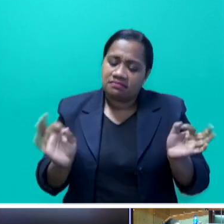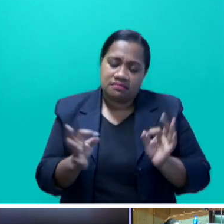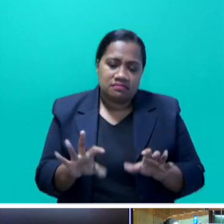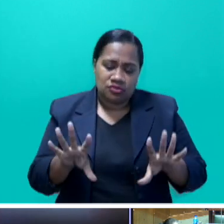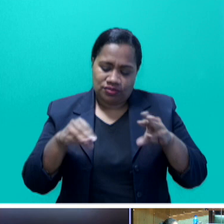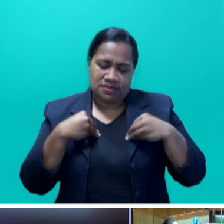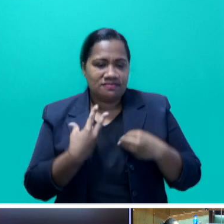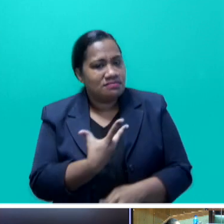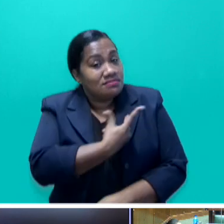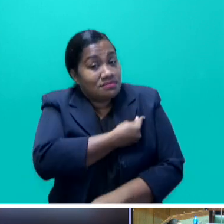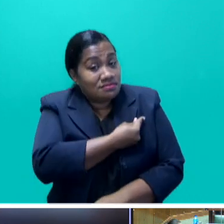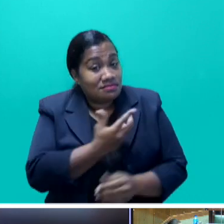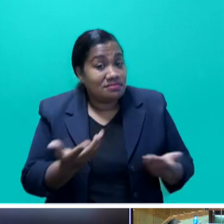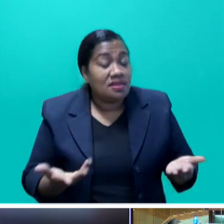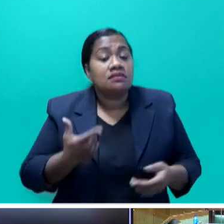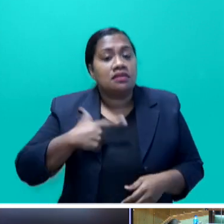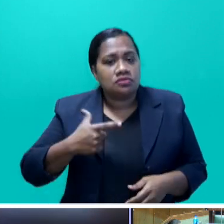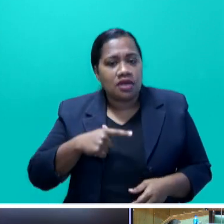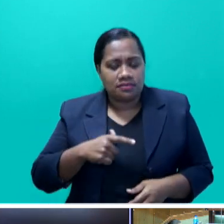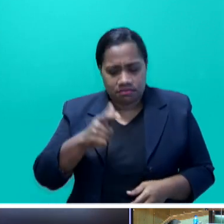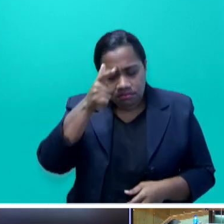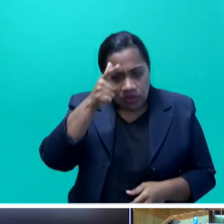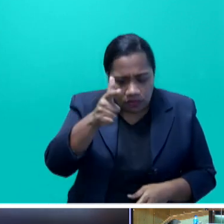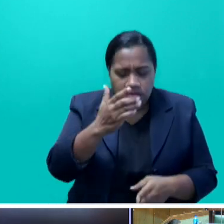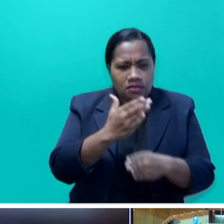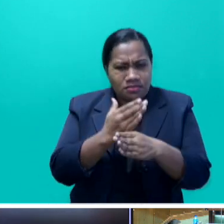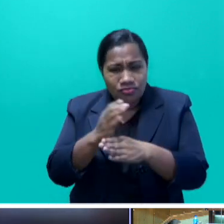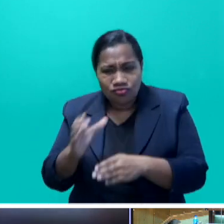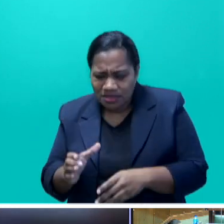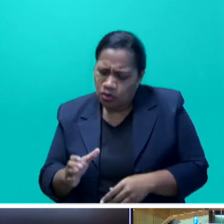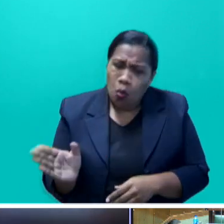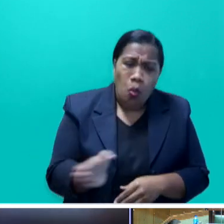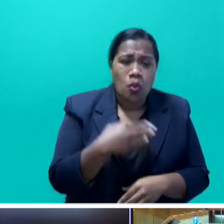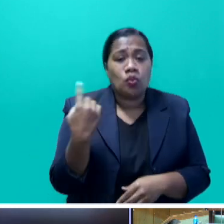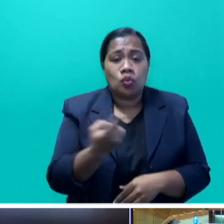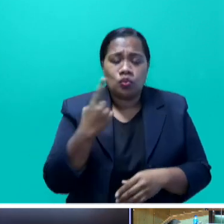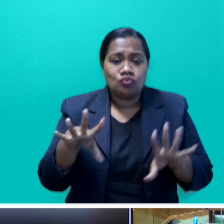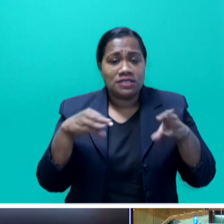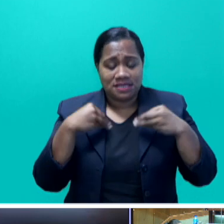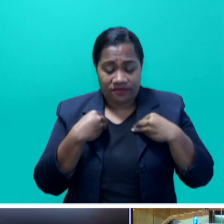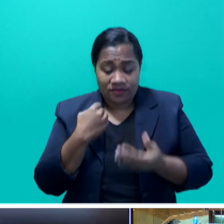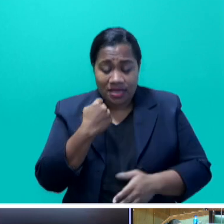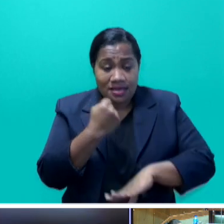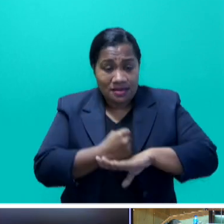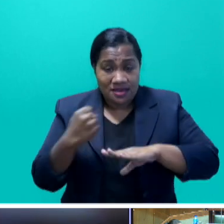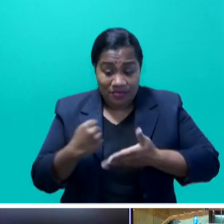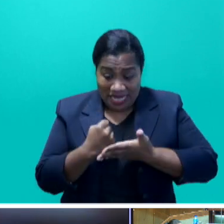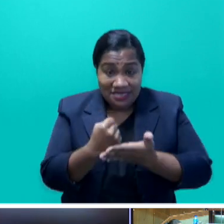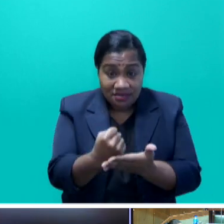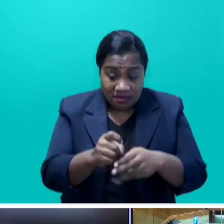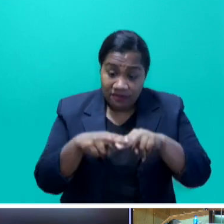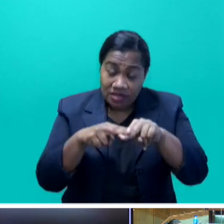employers, employees and all those receiving government assistance in Fiji must be vaccinated.